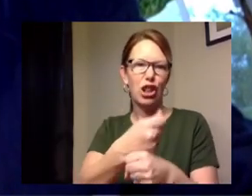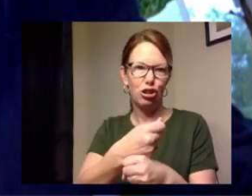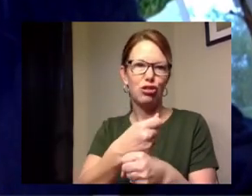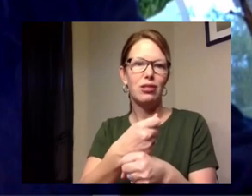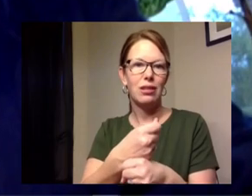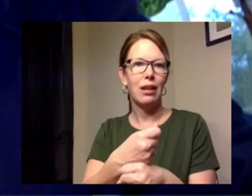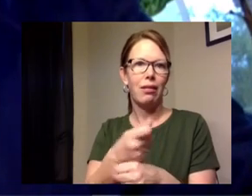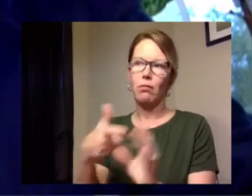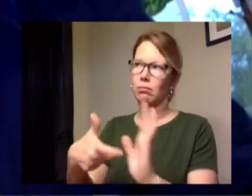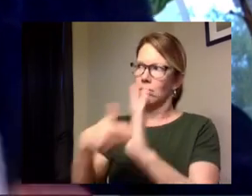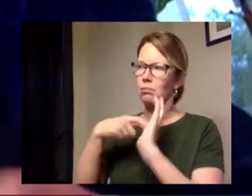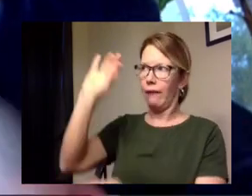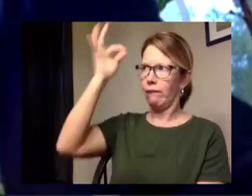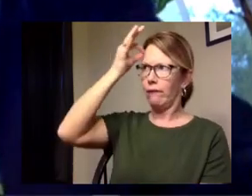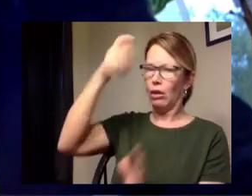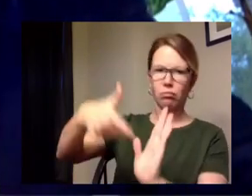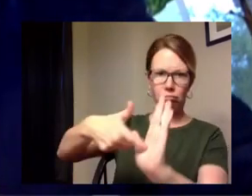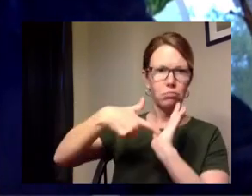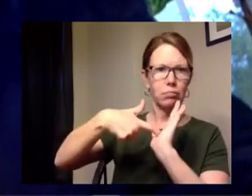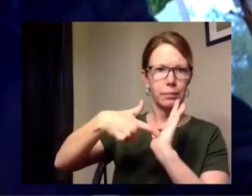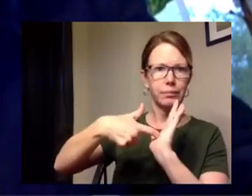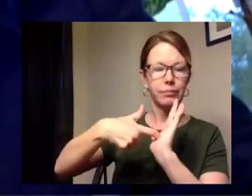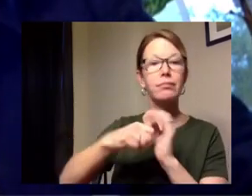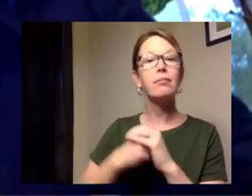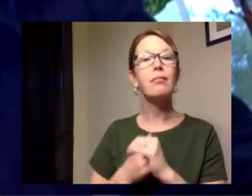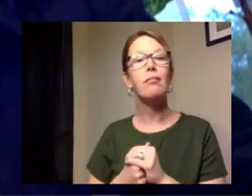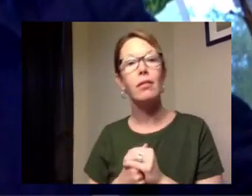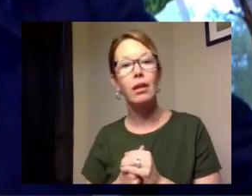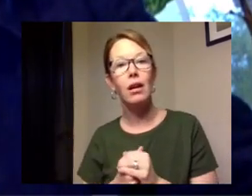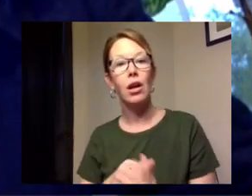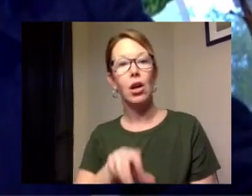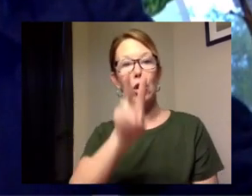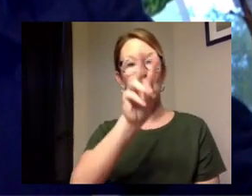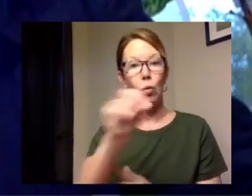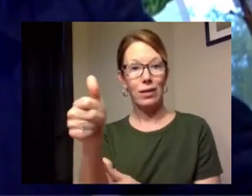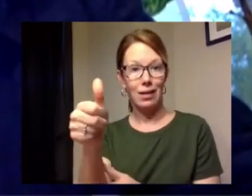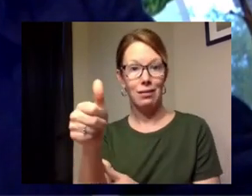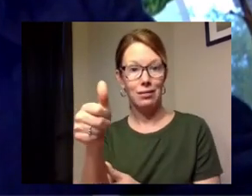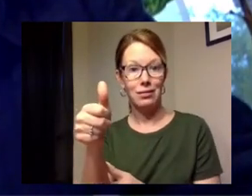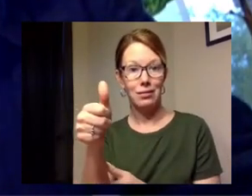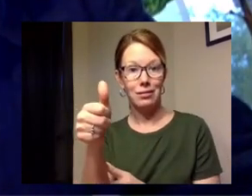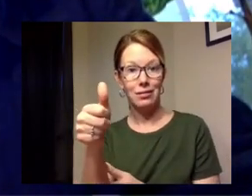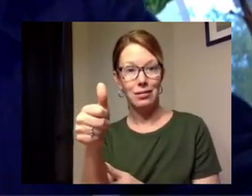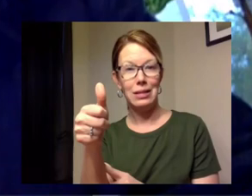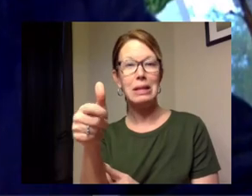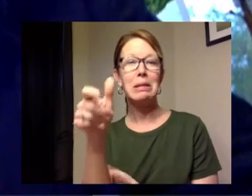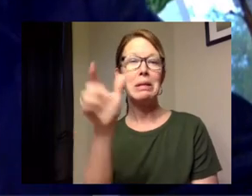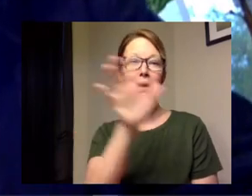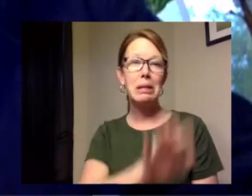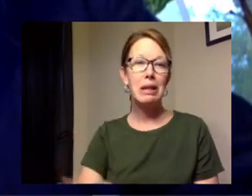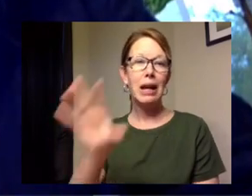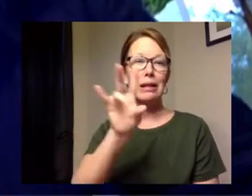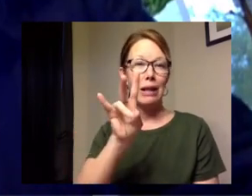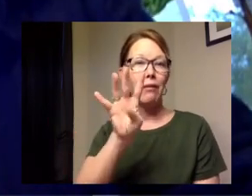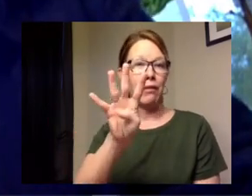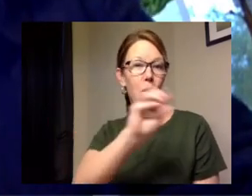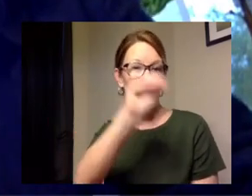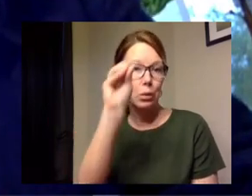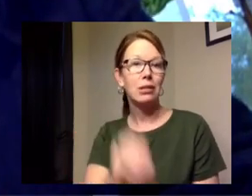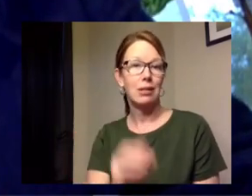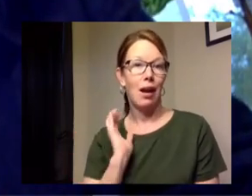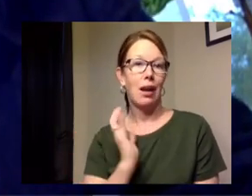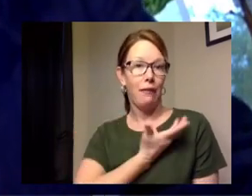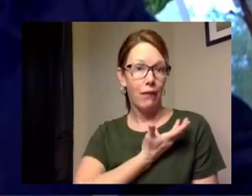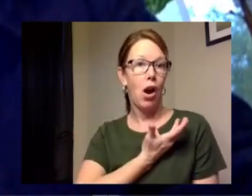government uh uh in in 2010 approximately 74 percent of our